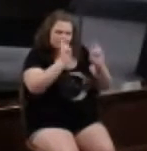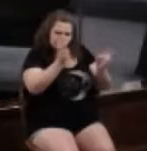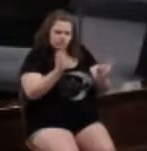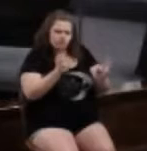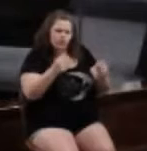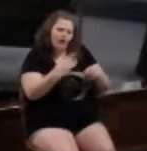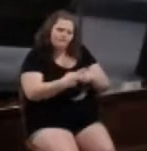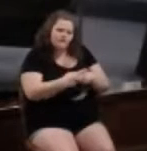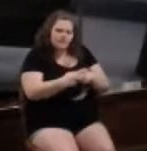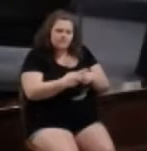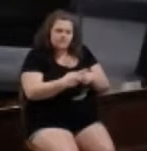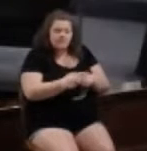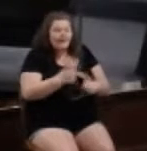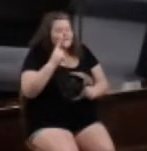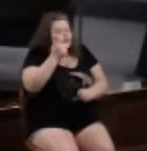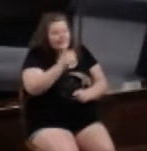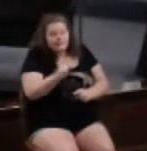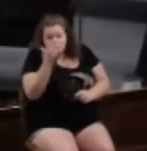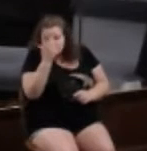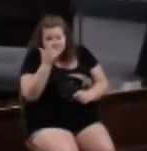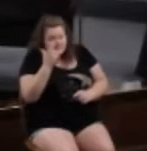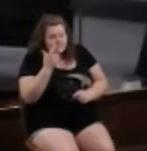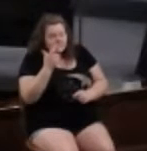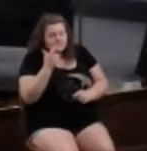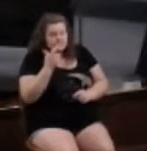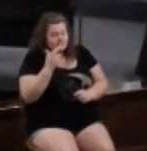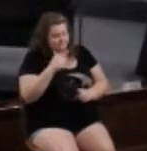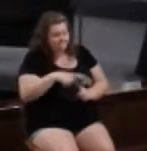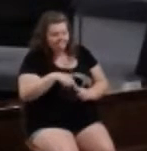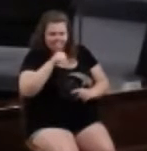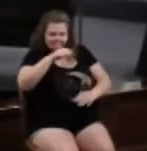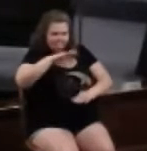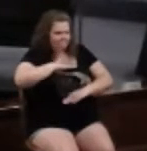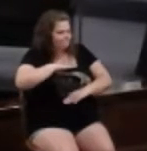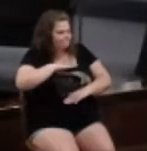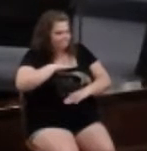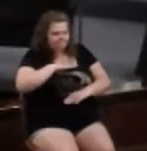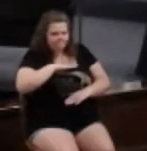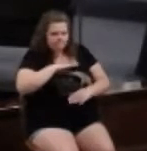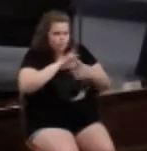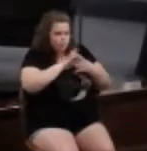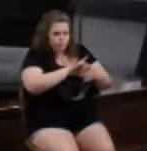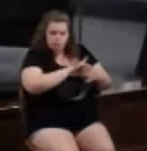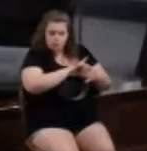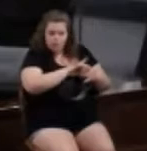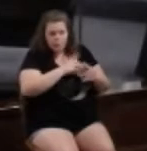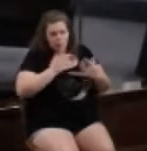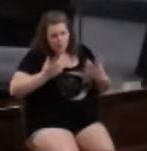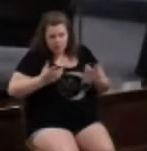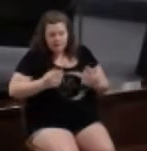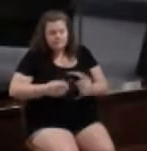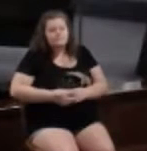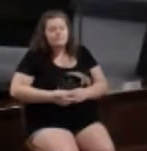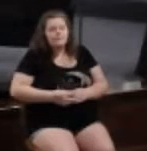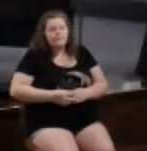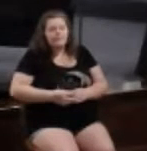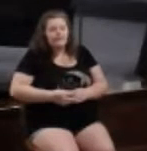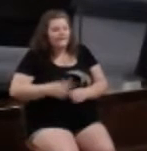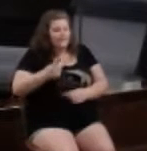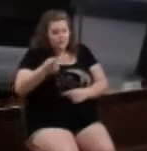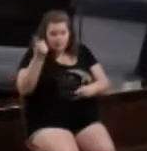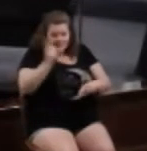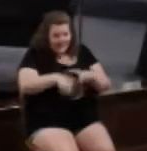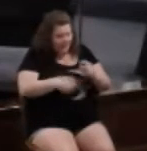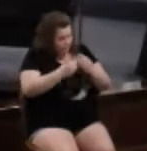And if for some reason, that is not enough to get restoration at that point, if you cannot